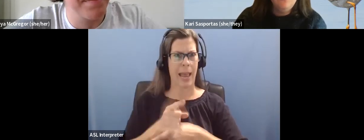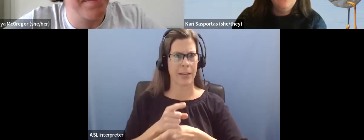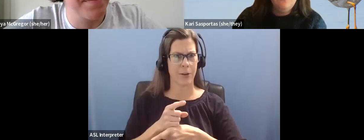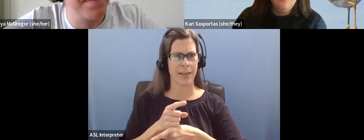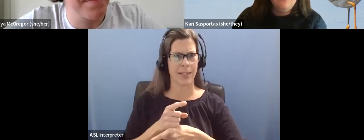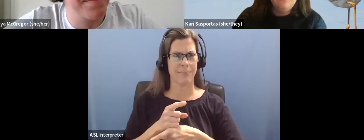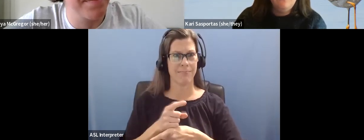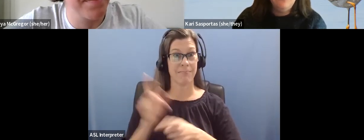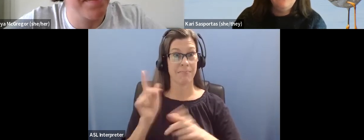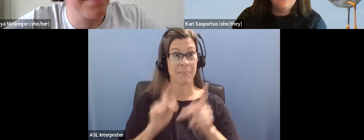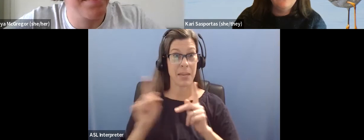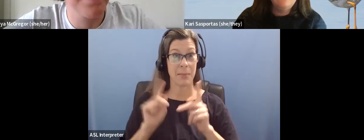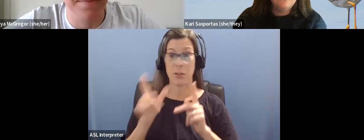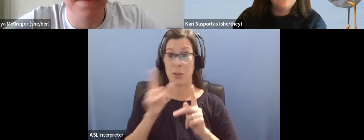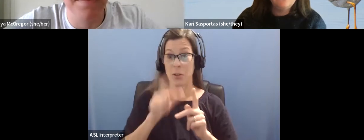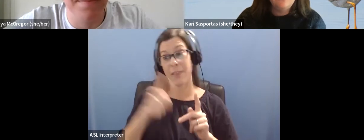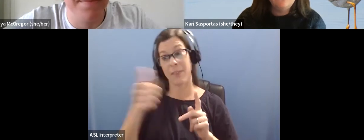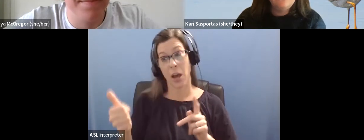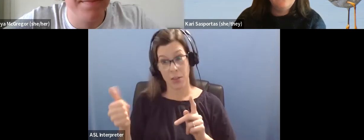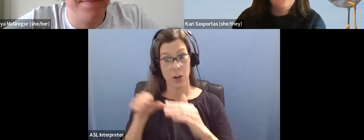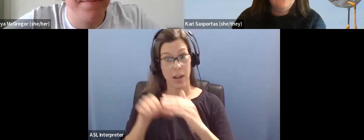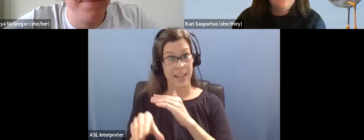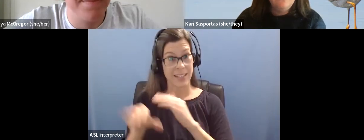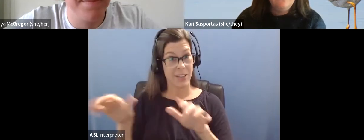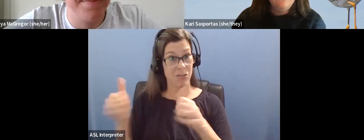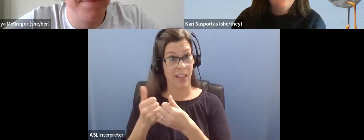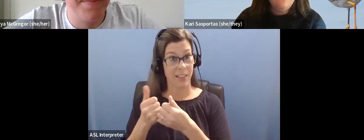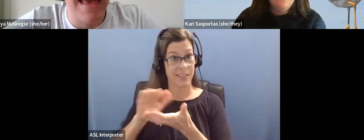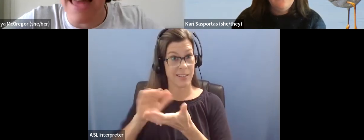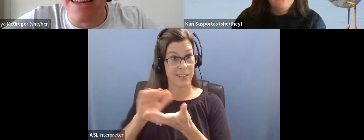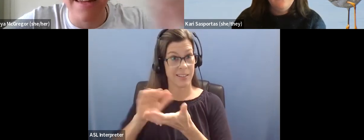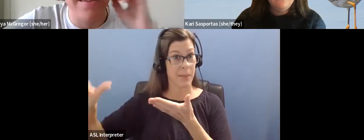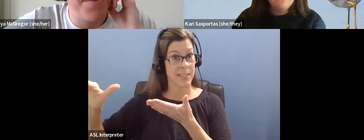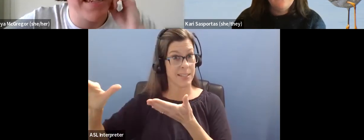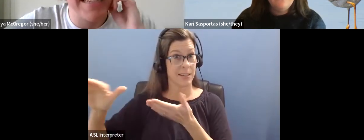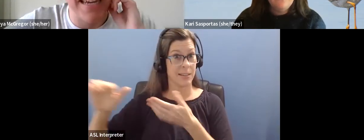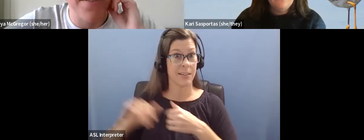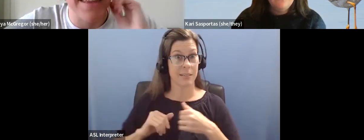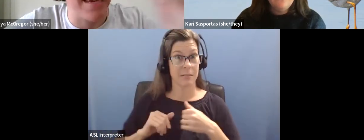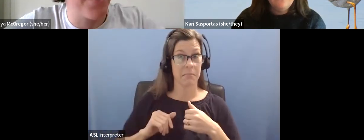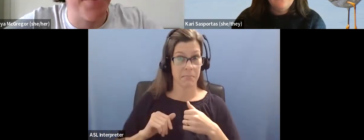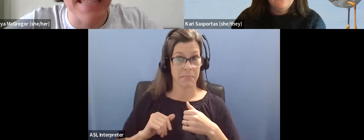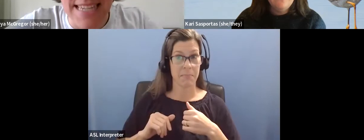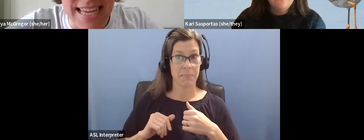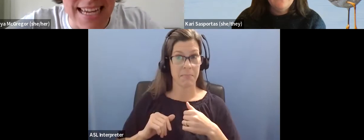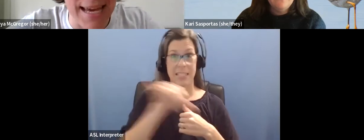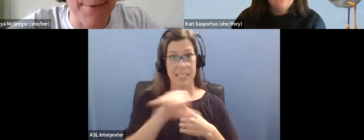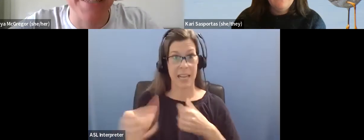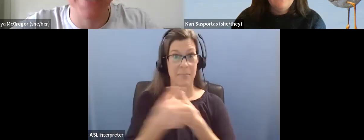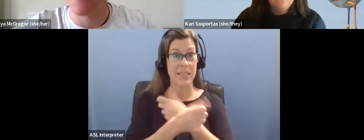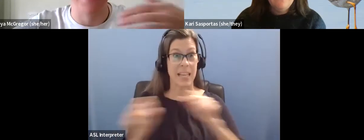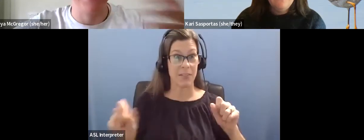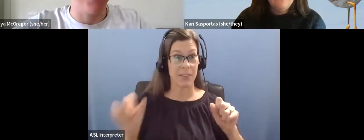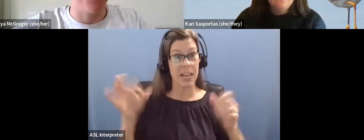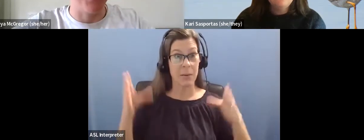people with many other kinds of access challenges. And, and similar to that safety thing, if someone says they need